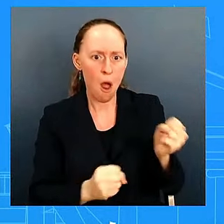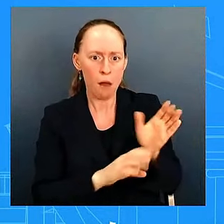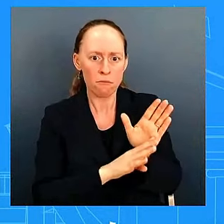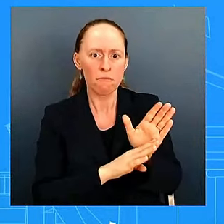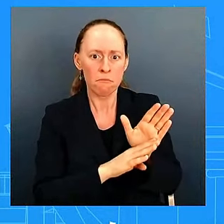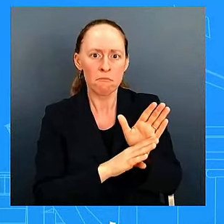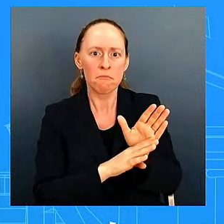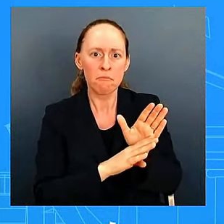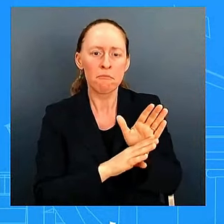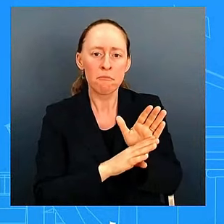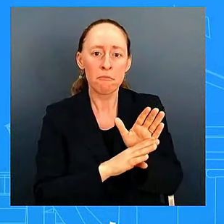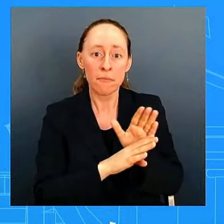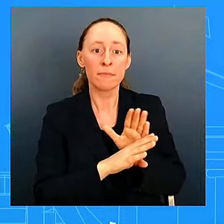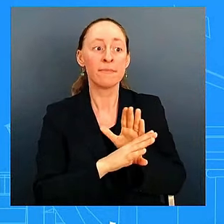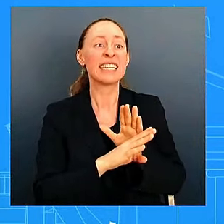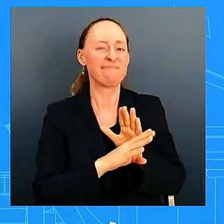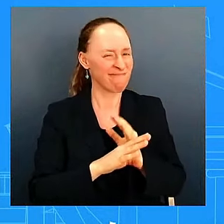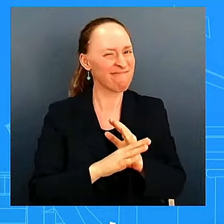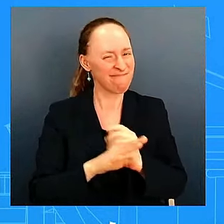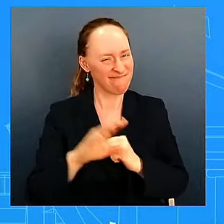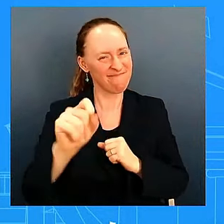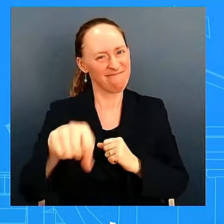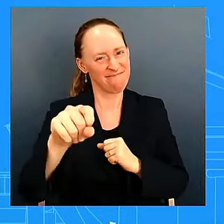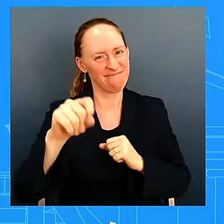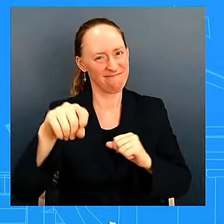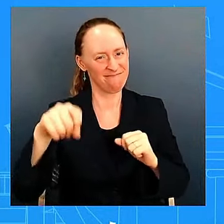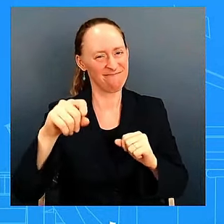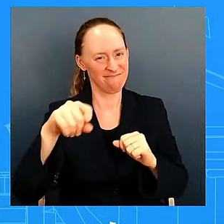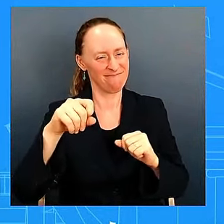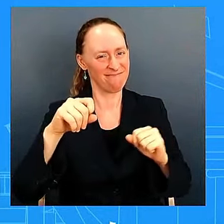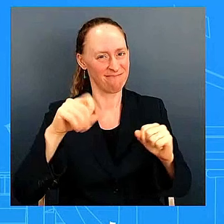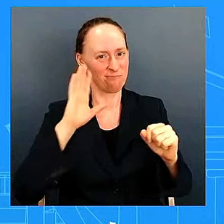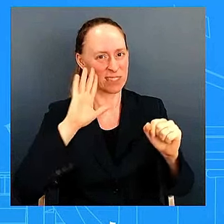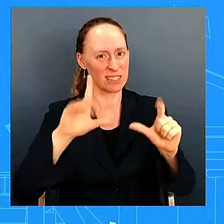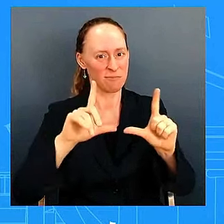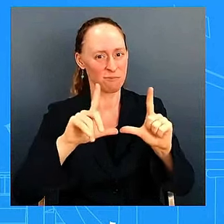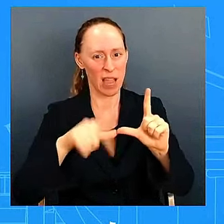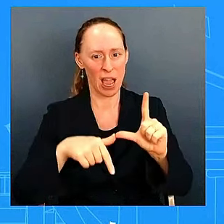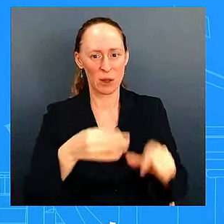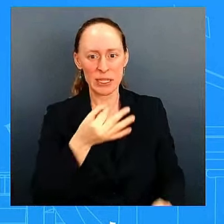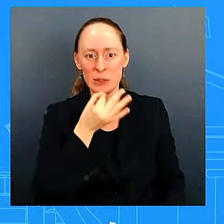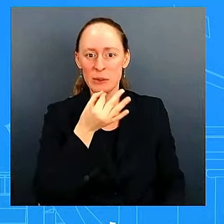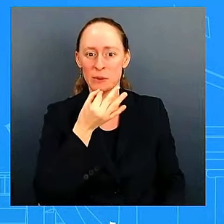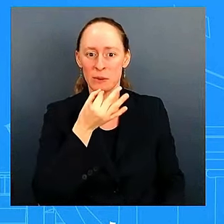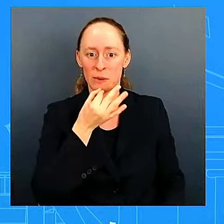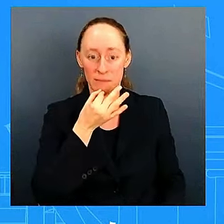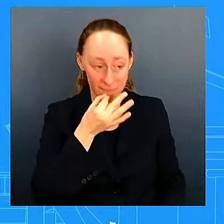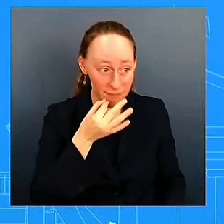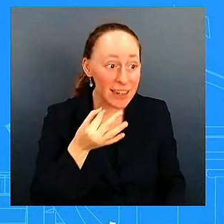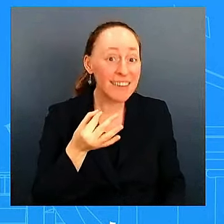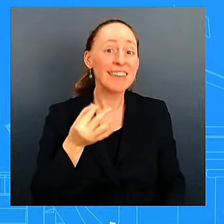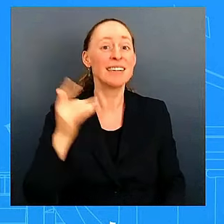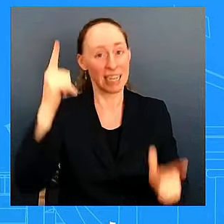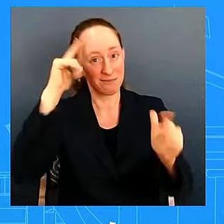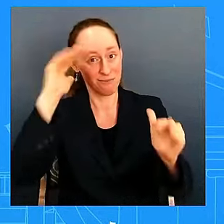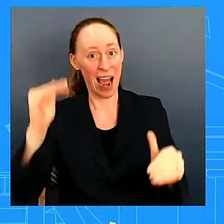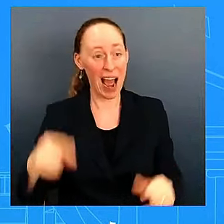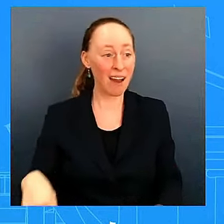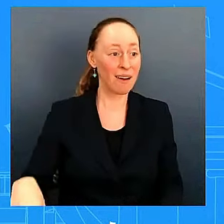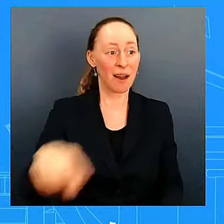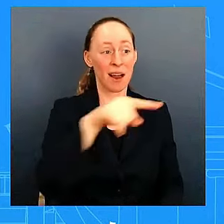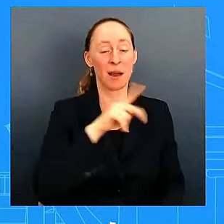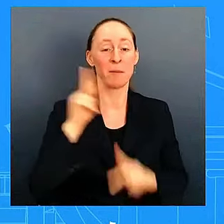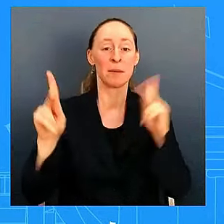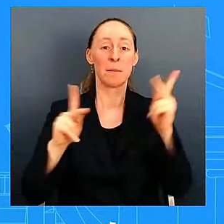for those who still facing challenges returning to repayment the department has implemented an aggressive strategy to to support bars